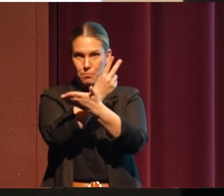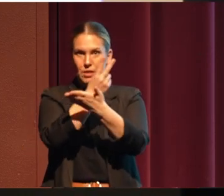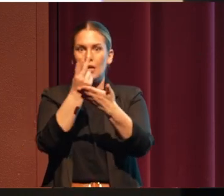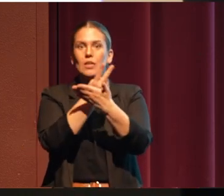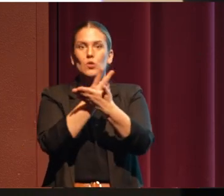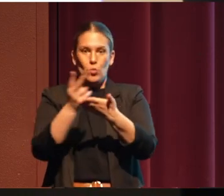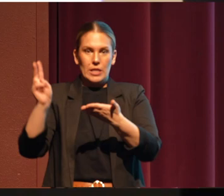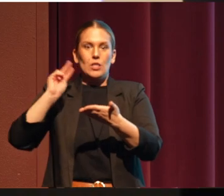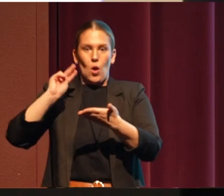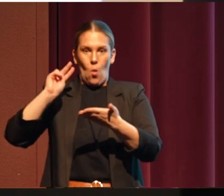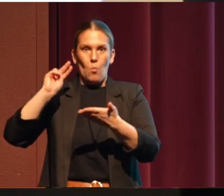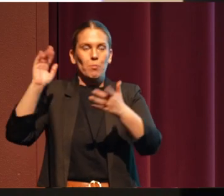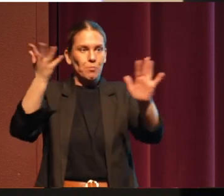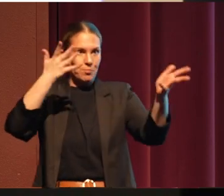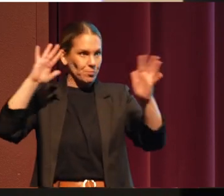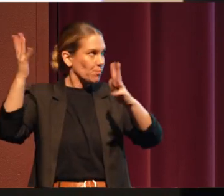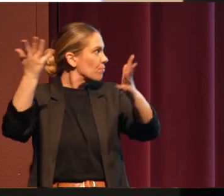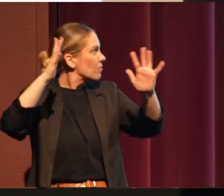I know.